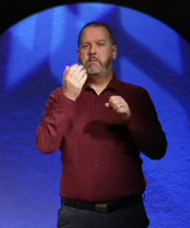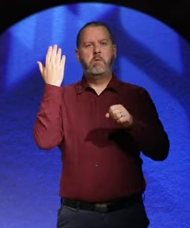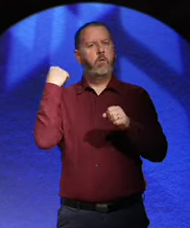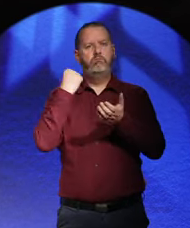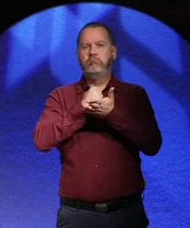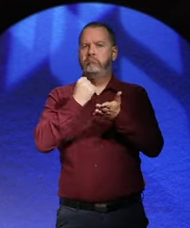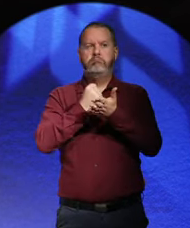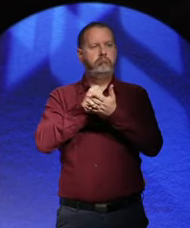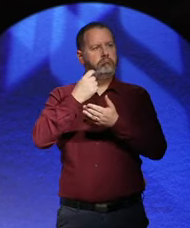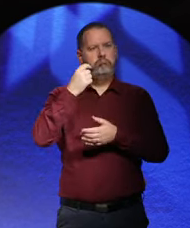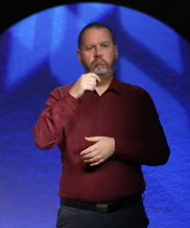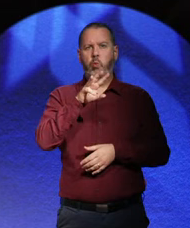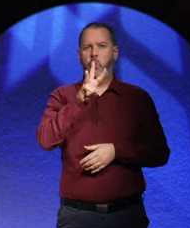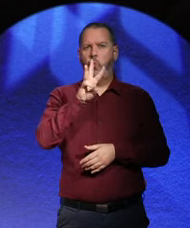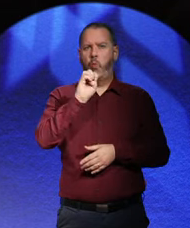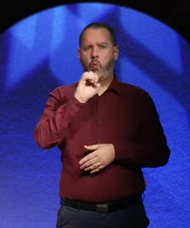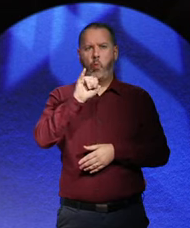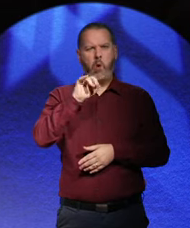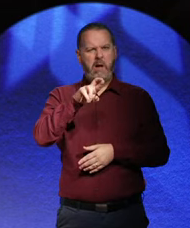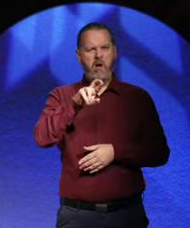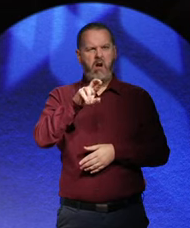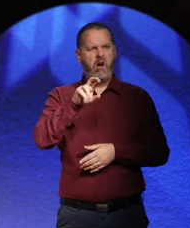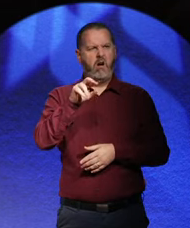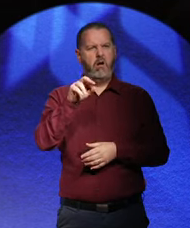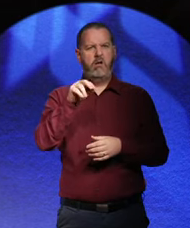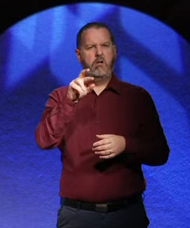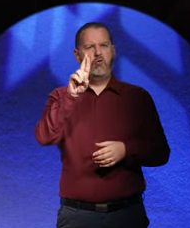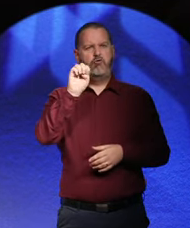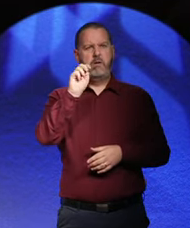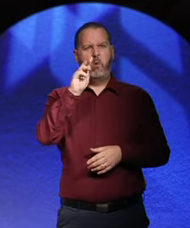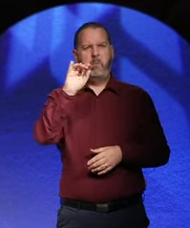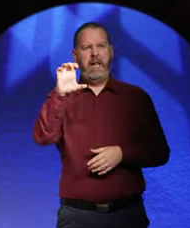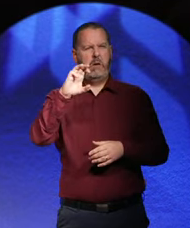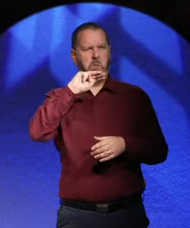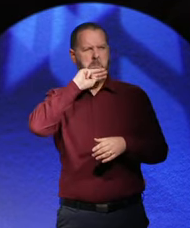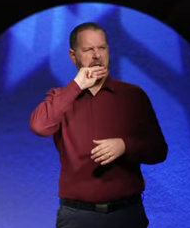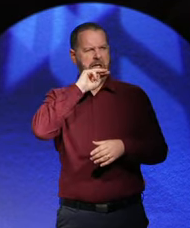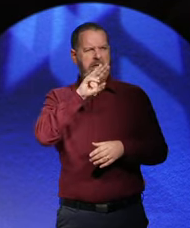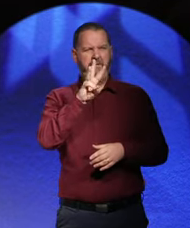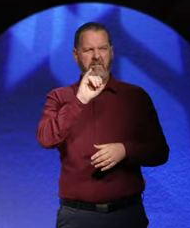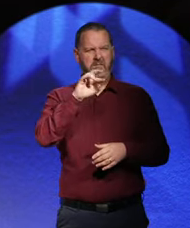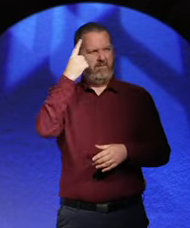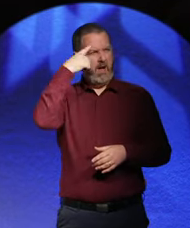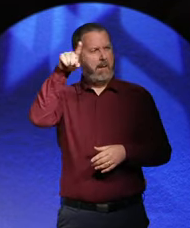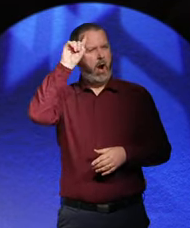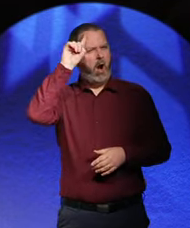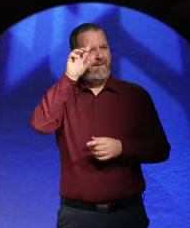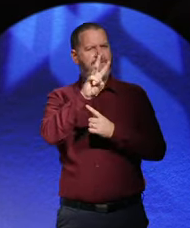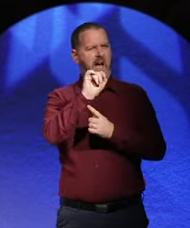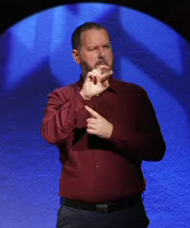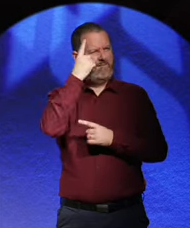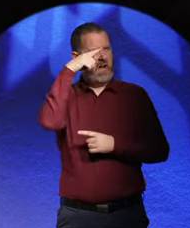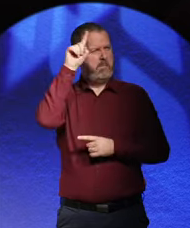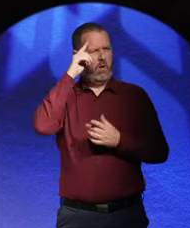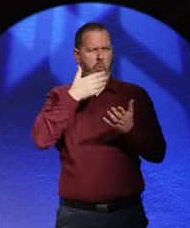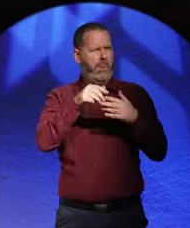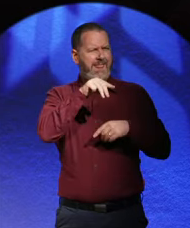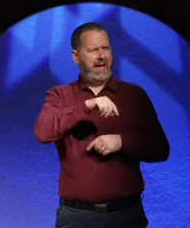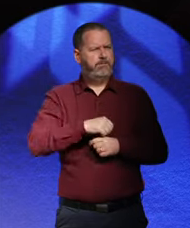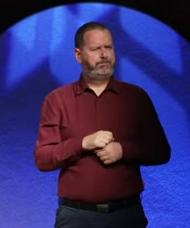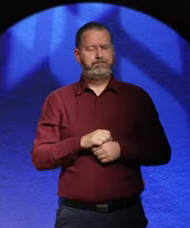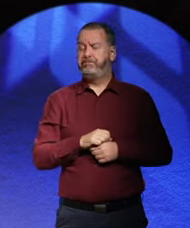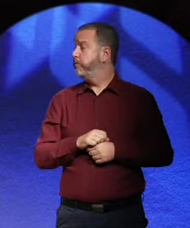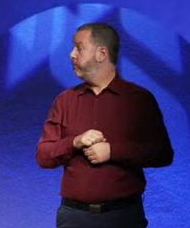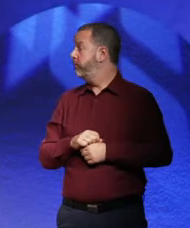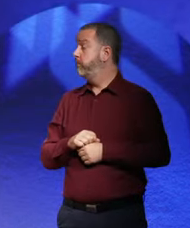the period, what is or was the Weimar Republic? Well, the Weimar Republic was the